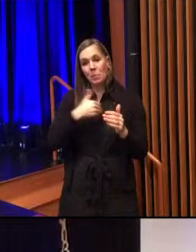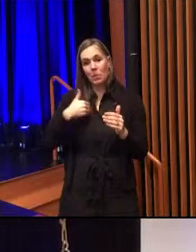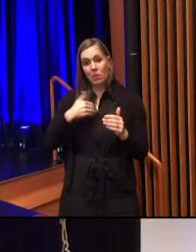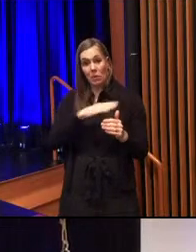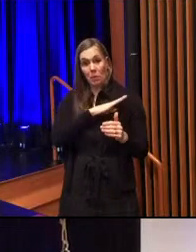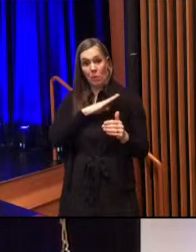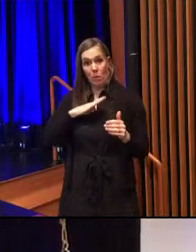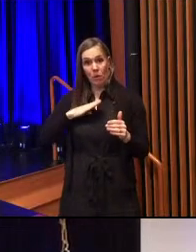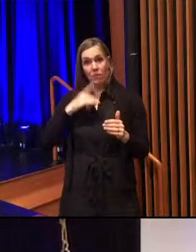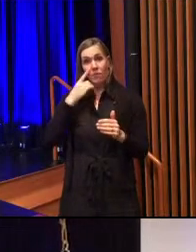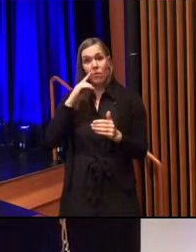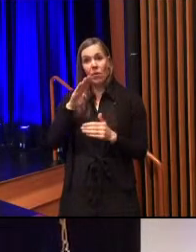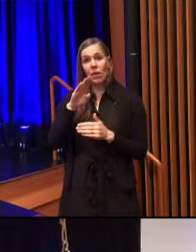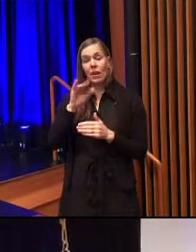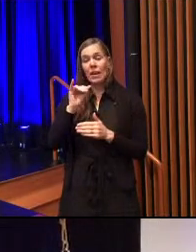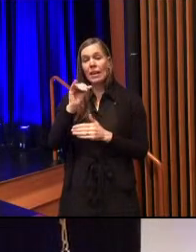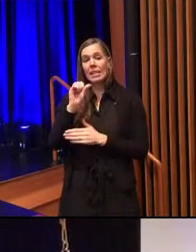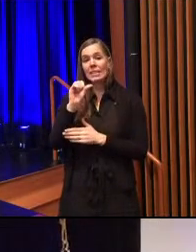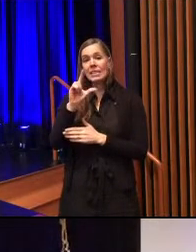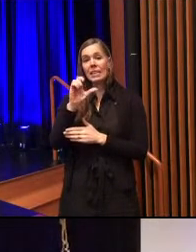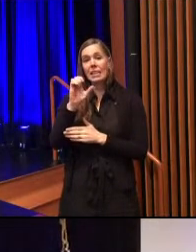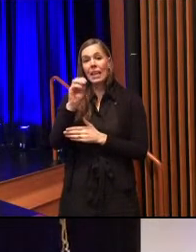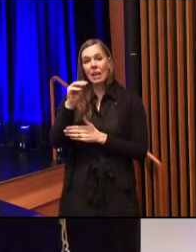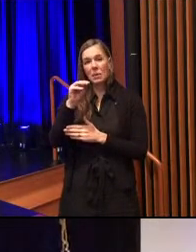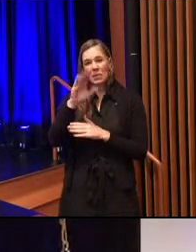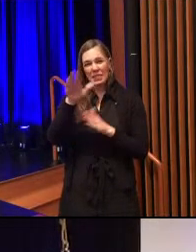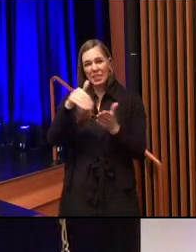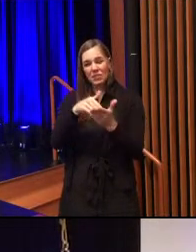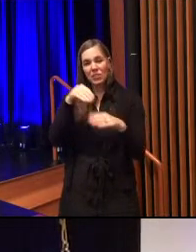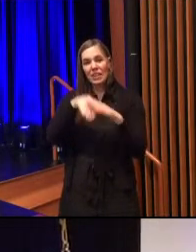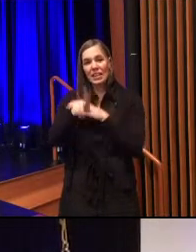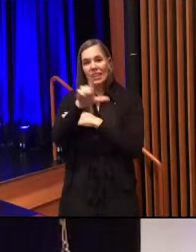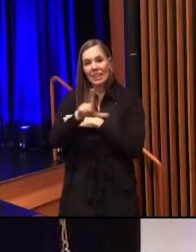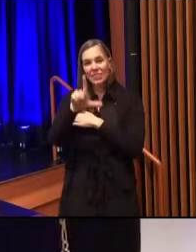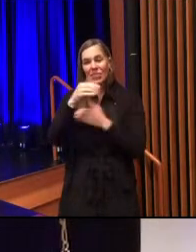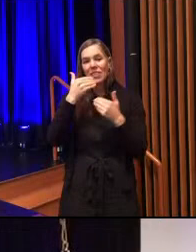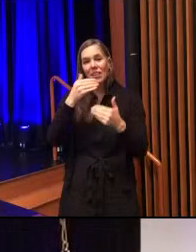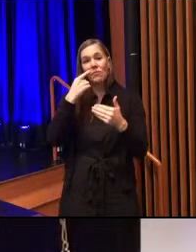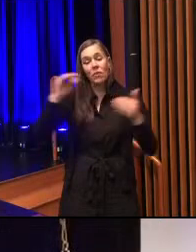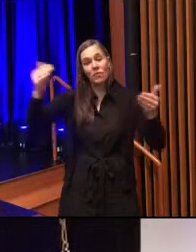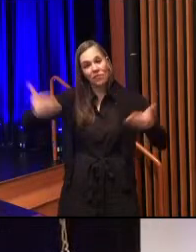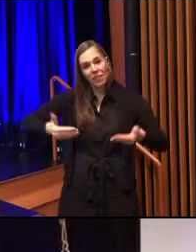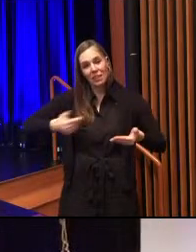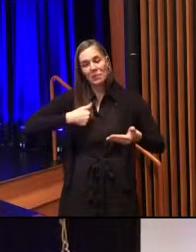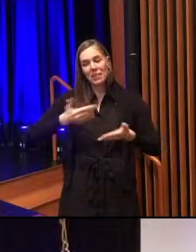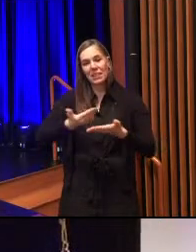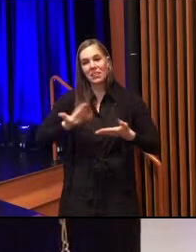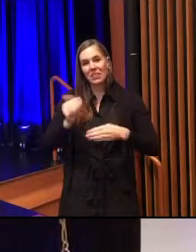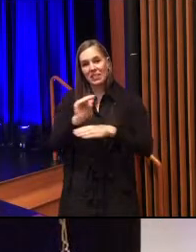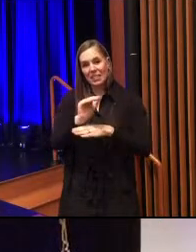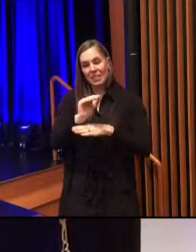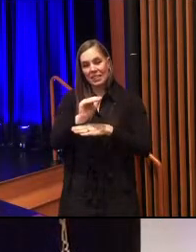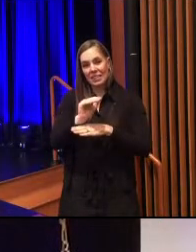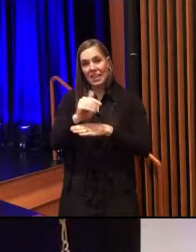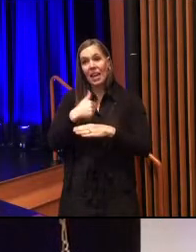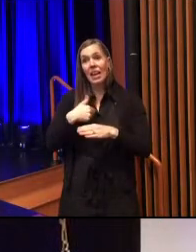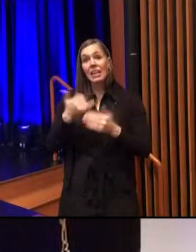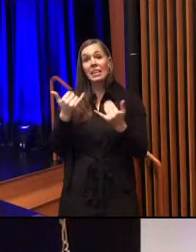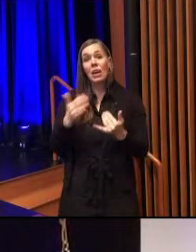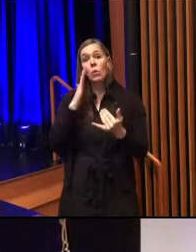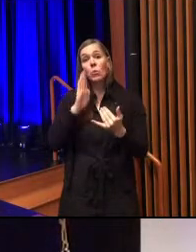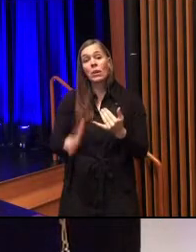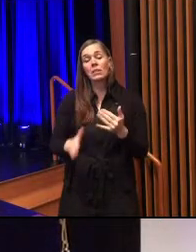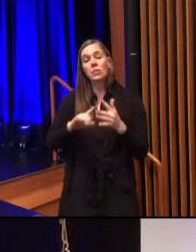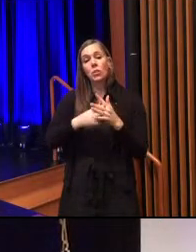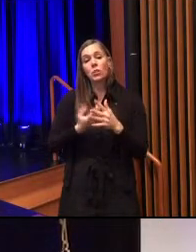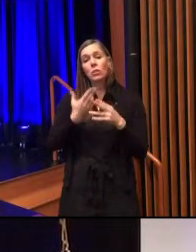Board of Trustees of the Islamic Community Center of Lancaster. Thank you for having me here today. I shall now proceed with a short